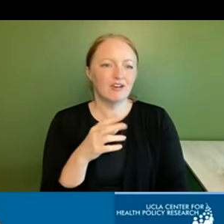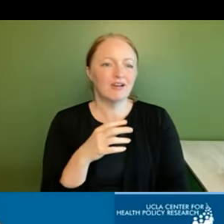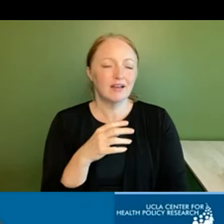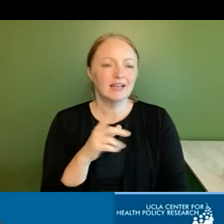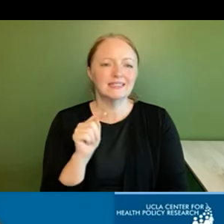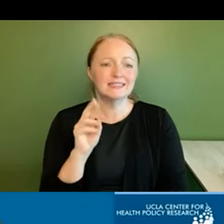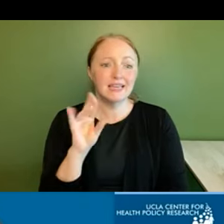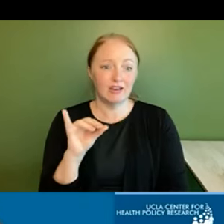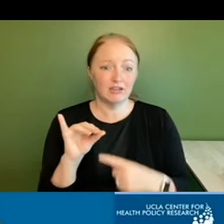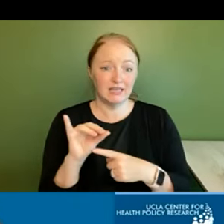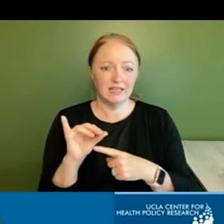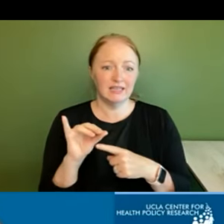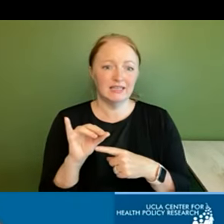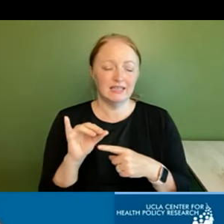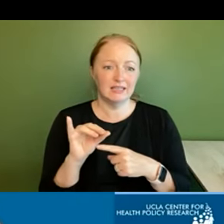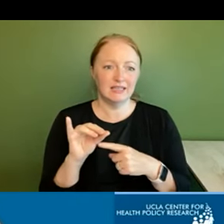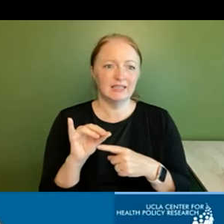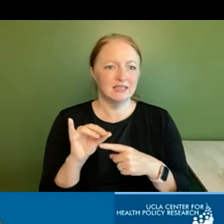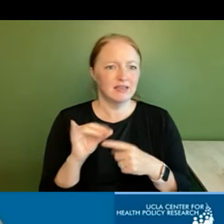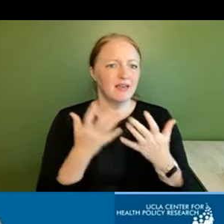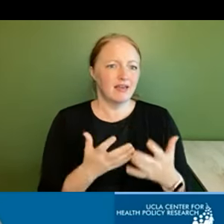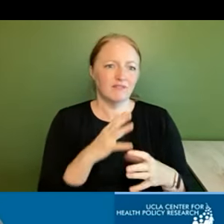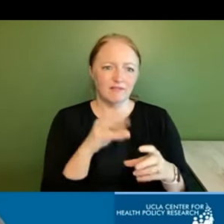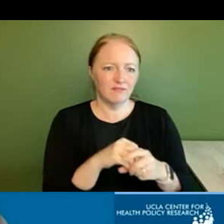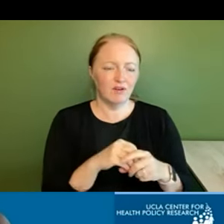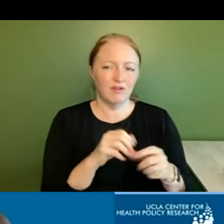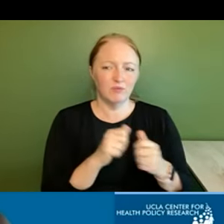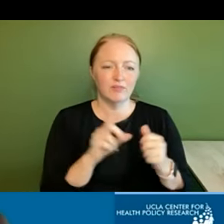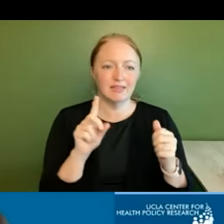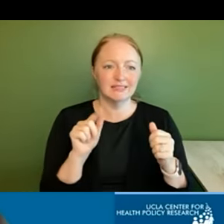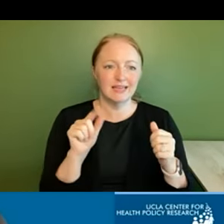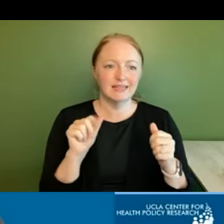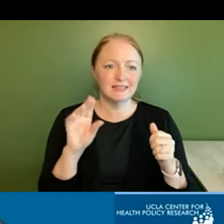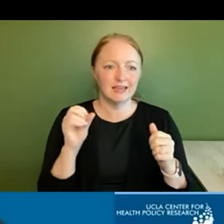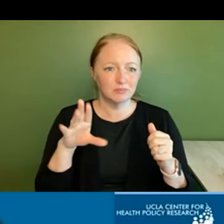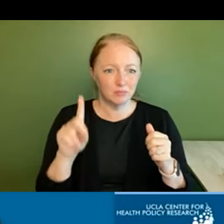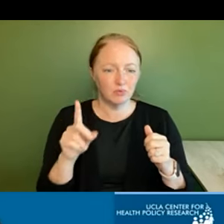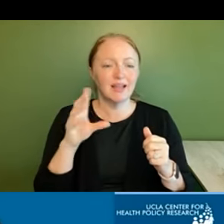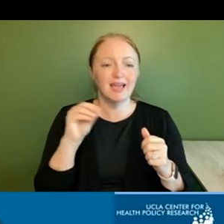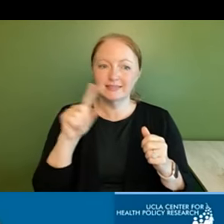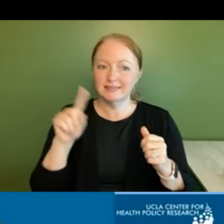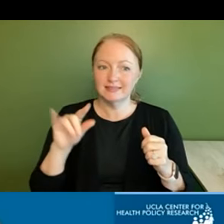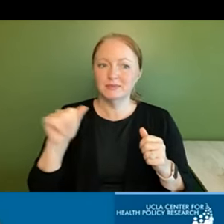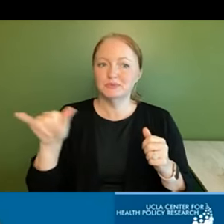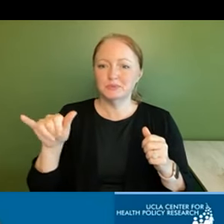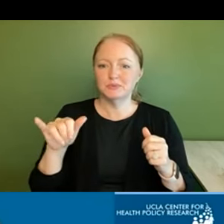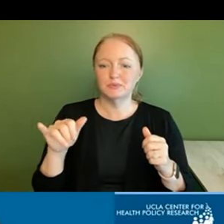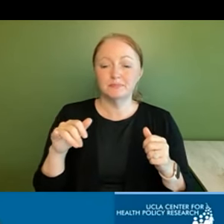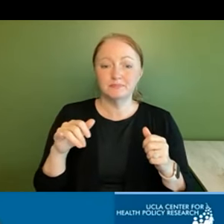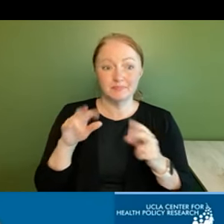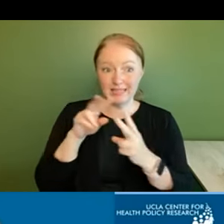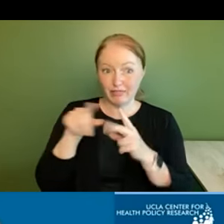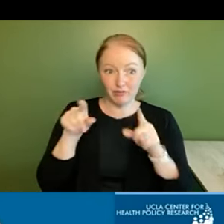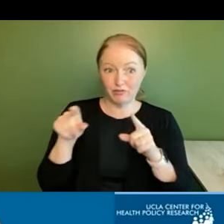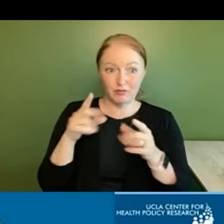terry is an intricate intricately involved in the data dashboard for aging as is zia either terry and